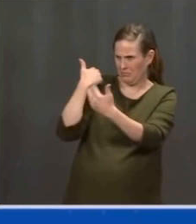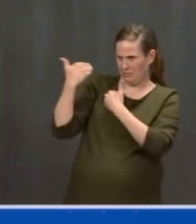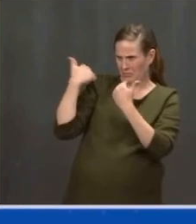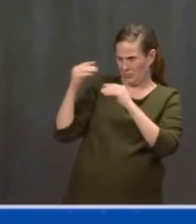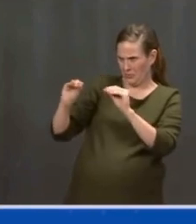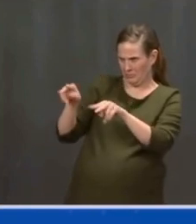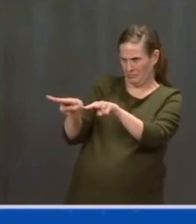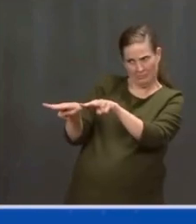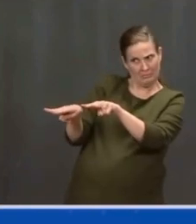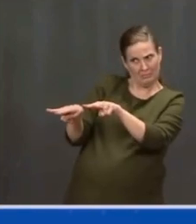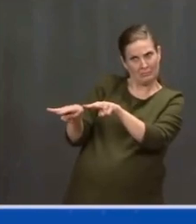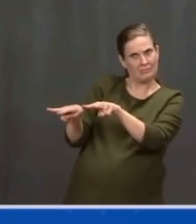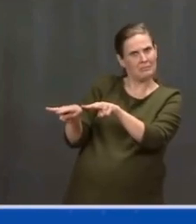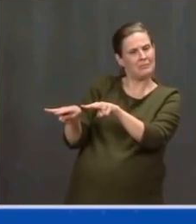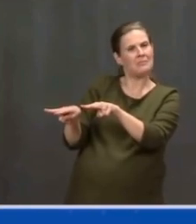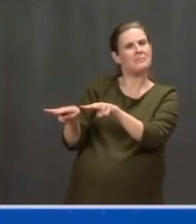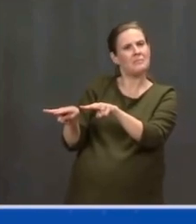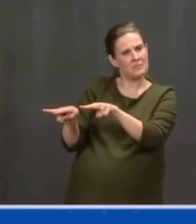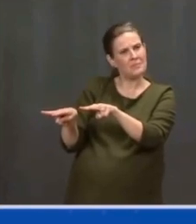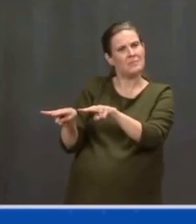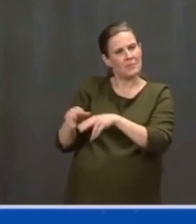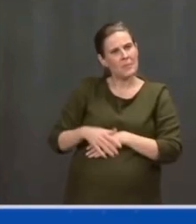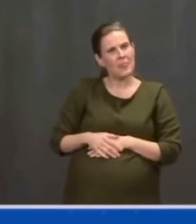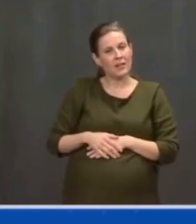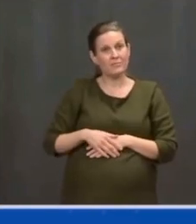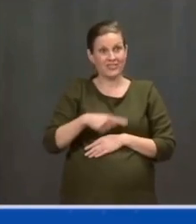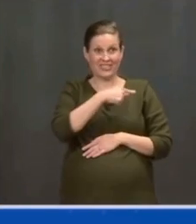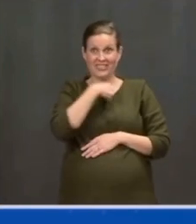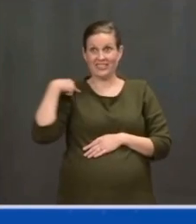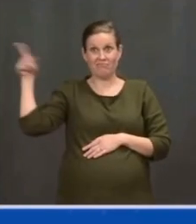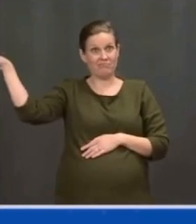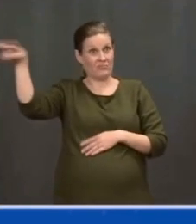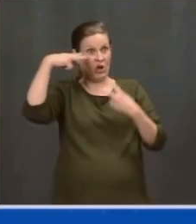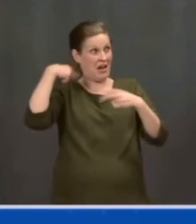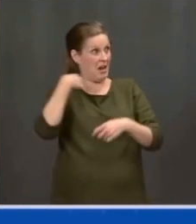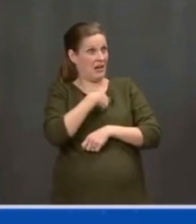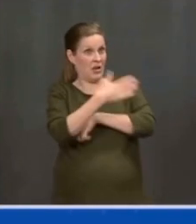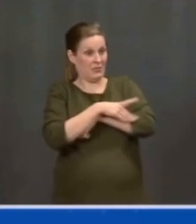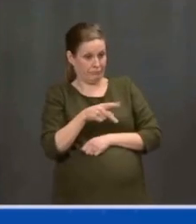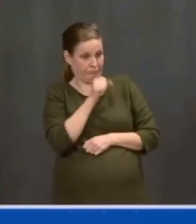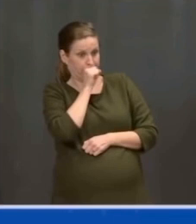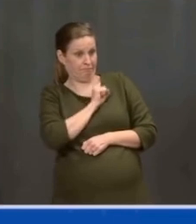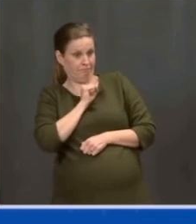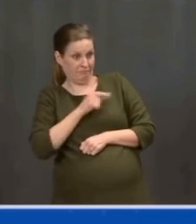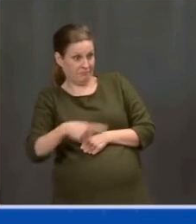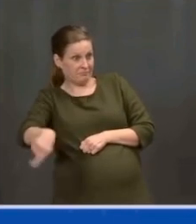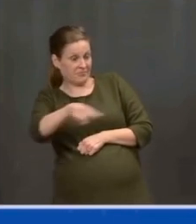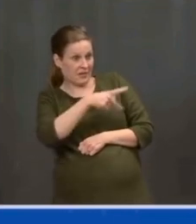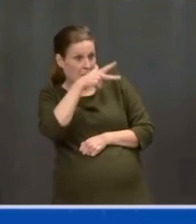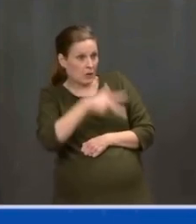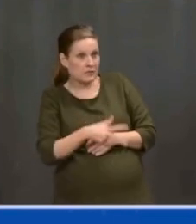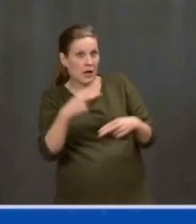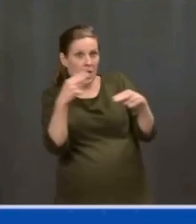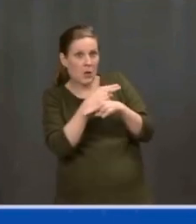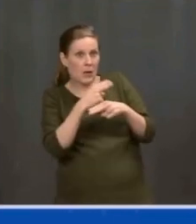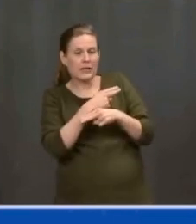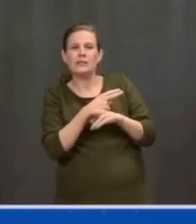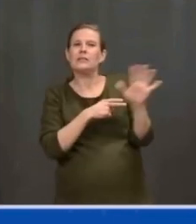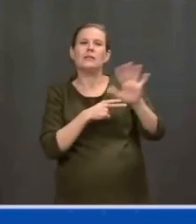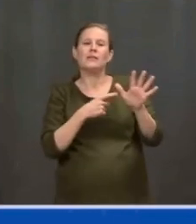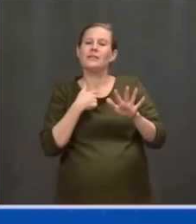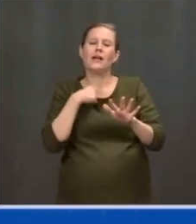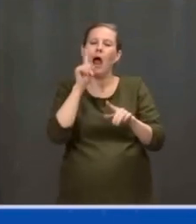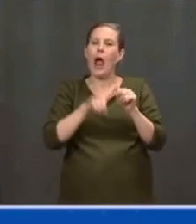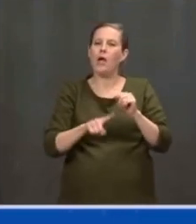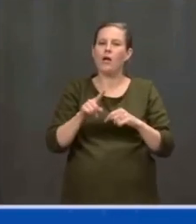So there's no reason why it can't be bipartisan again. The divisions of the moment shouldn't stop us from doing the right thing for the